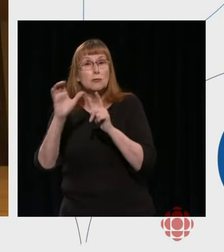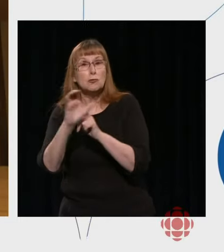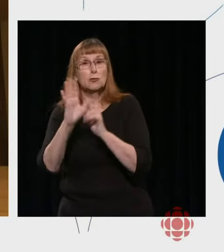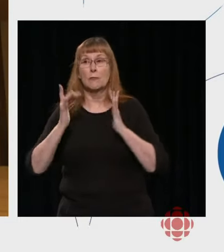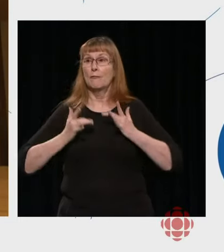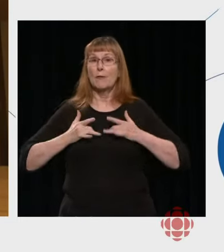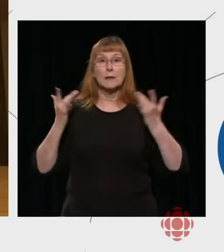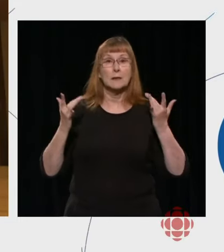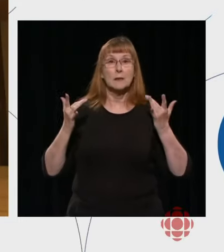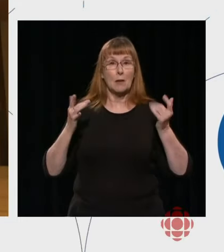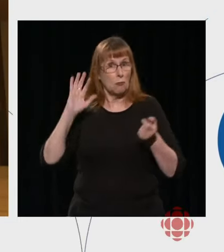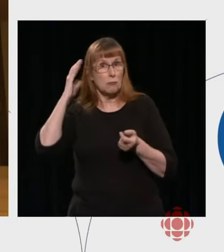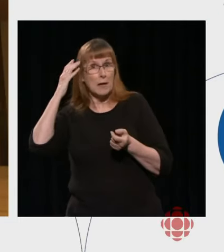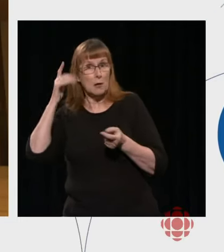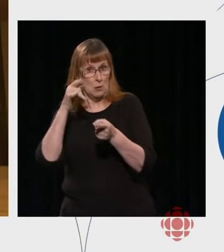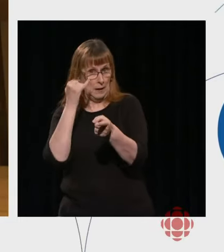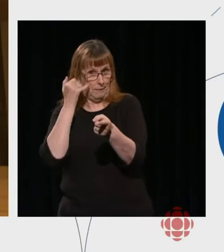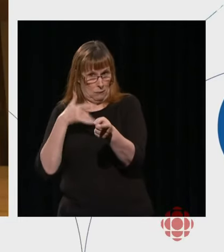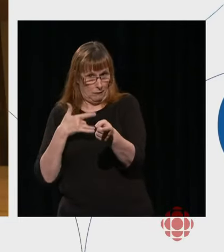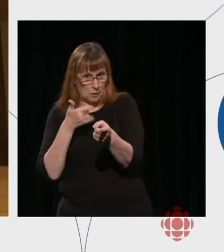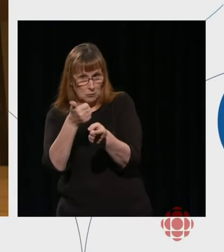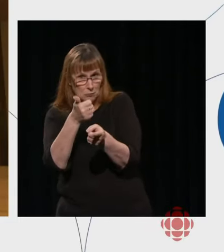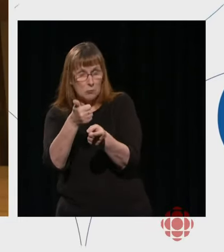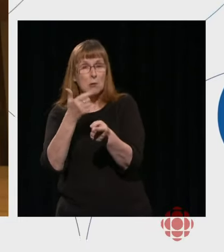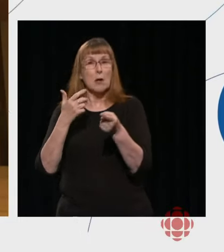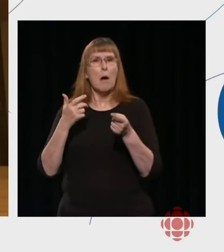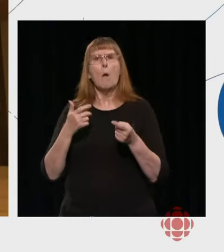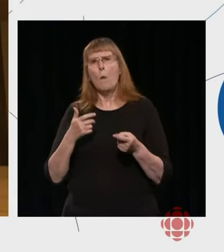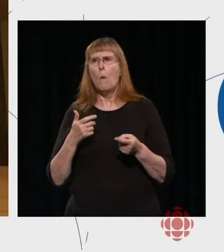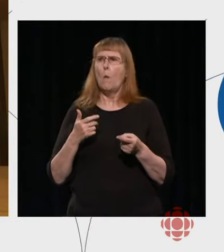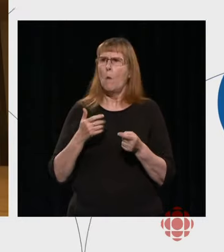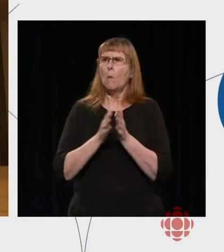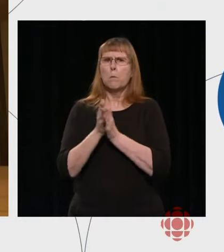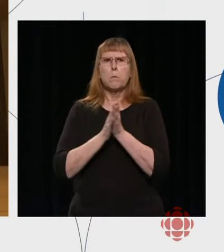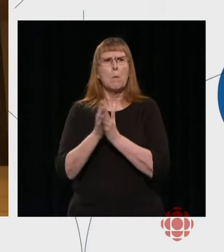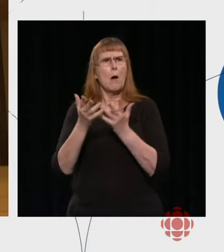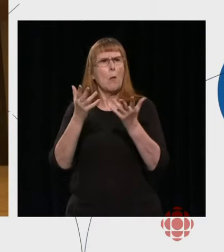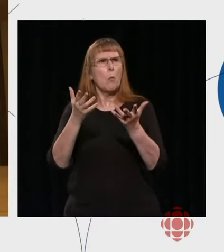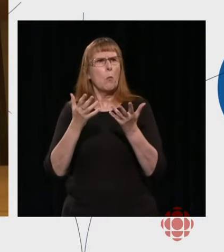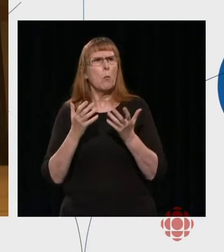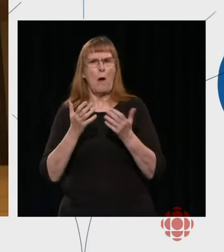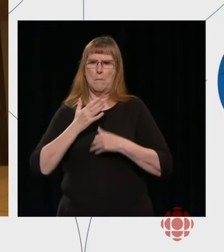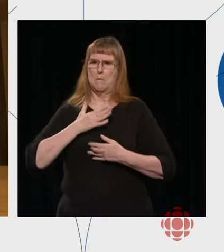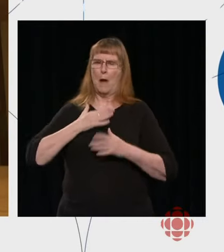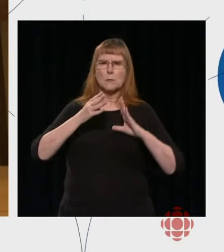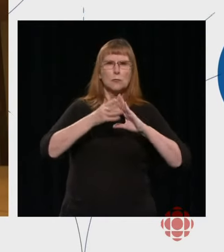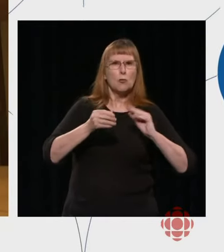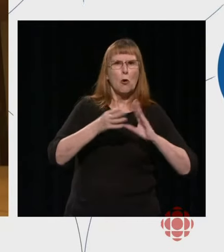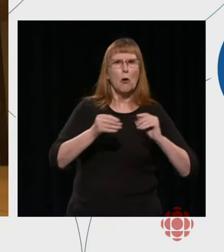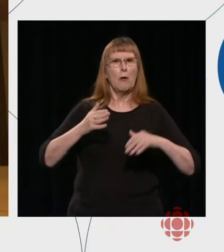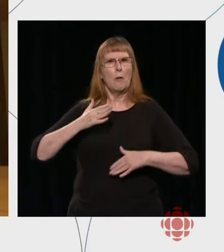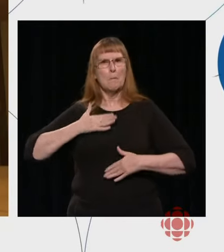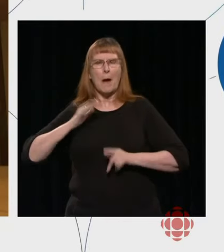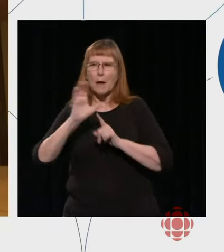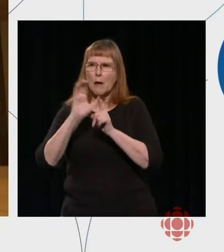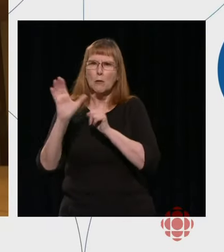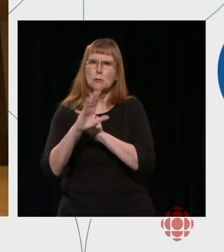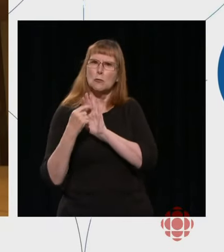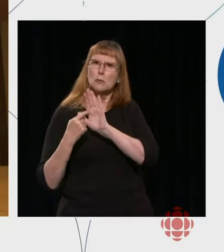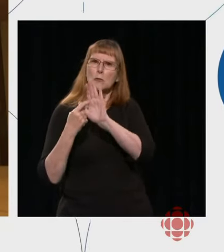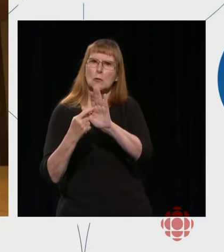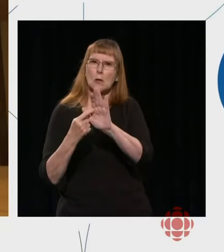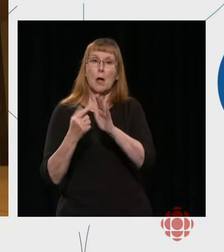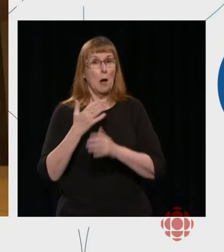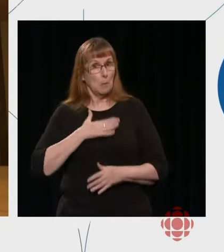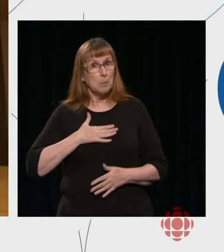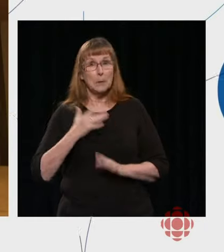feel that you or somebody you know could contribute to increasing citizen visibility on any of our shows, please